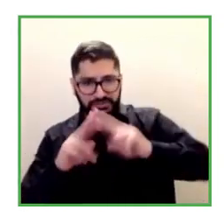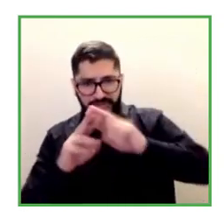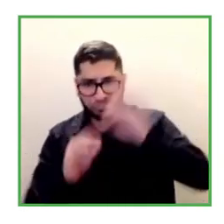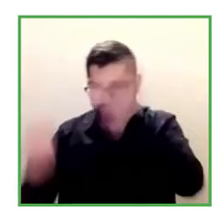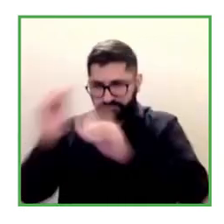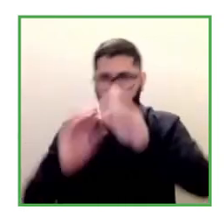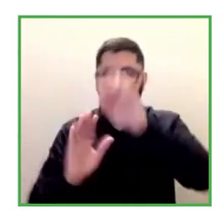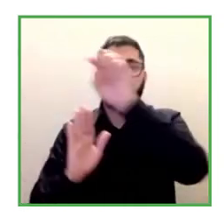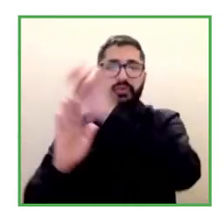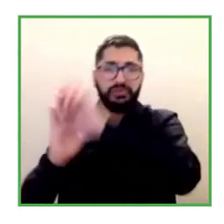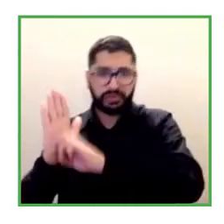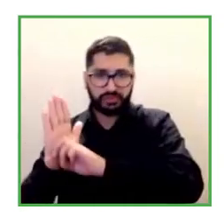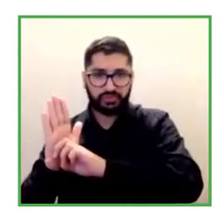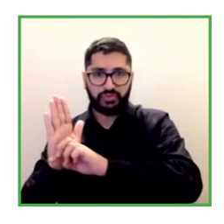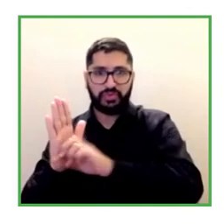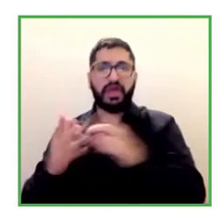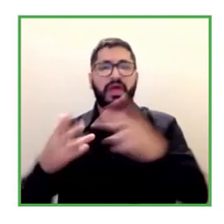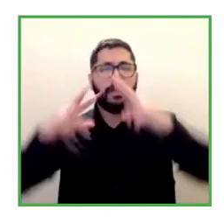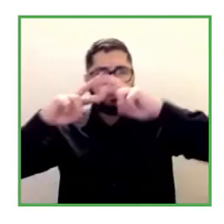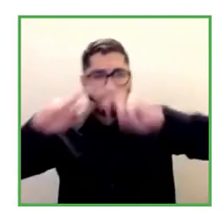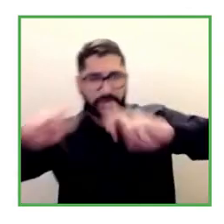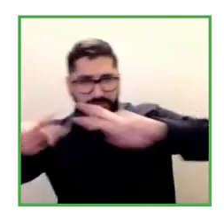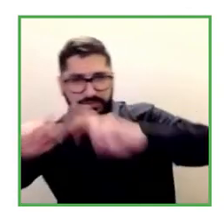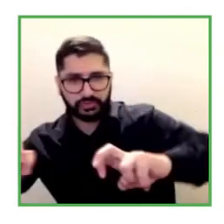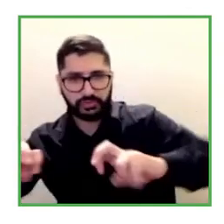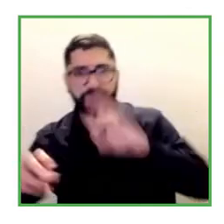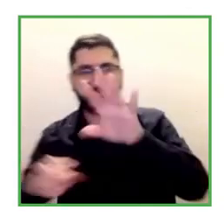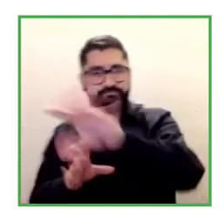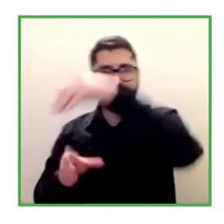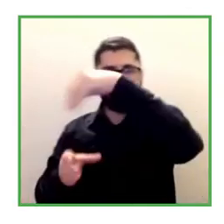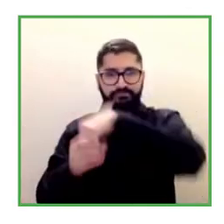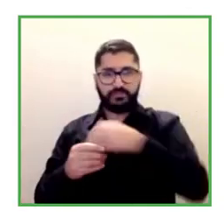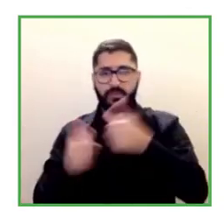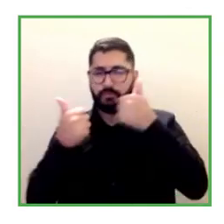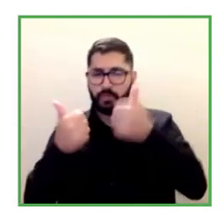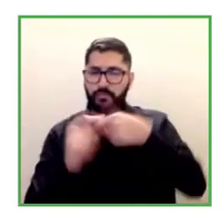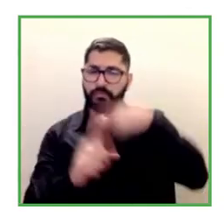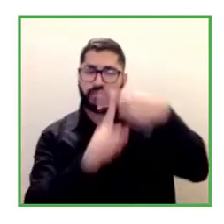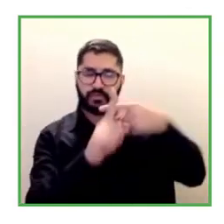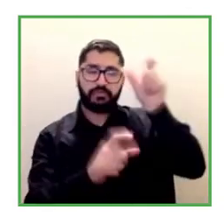we did the university and we identified that disabled people